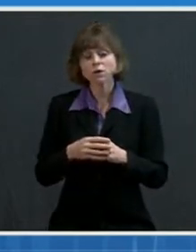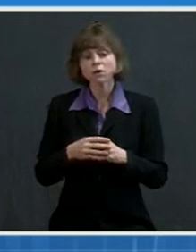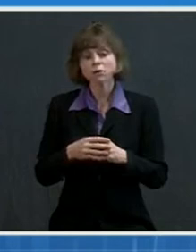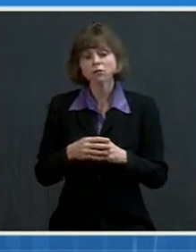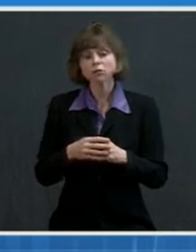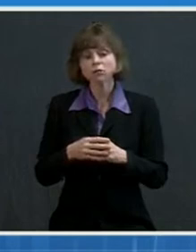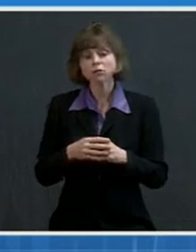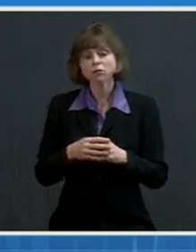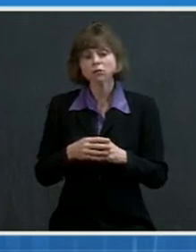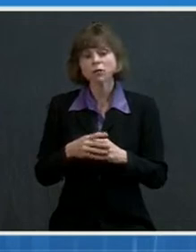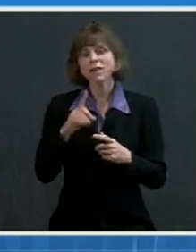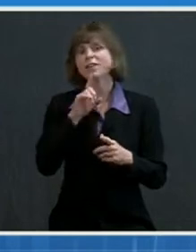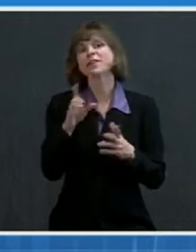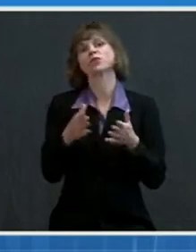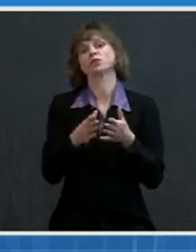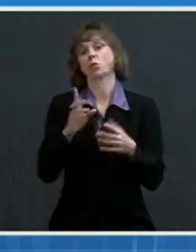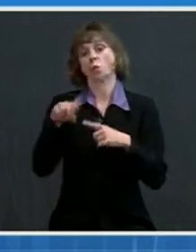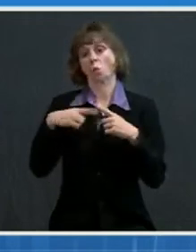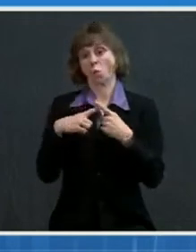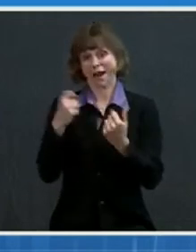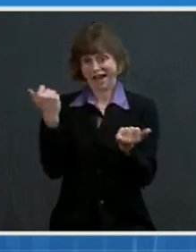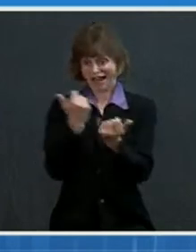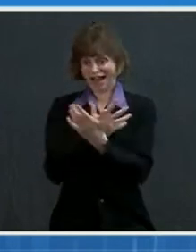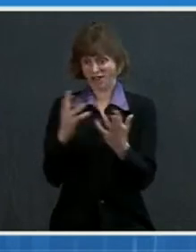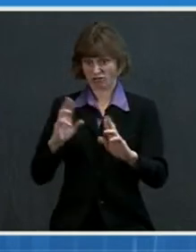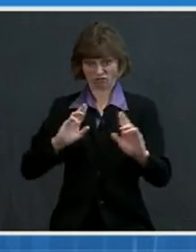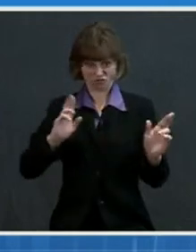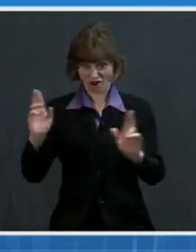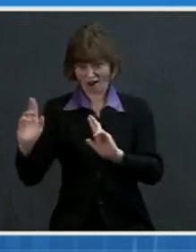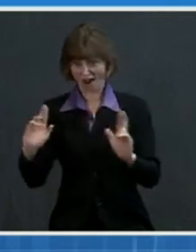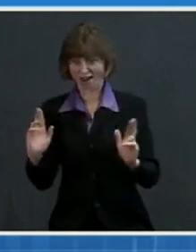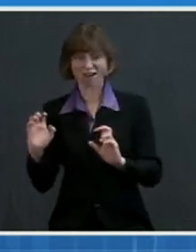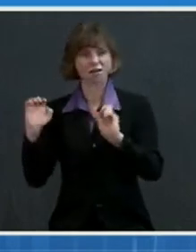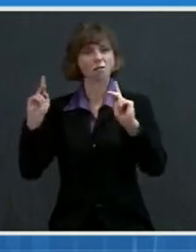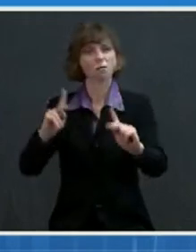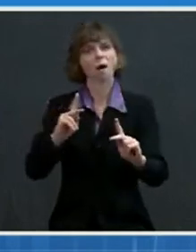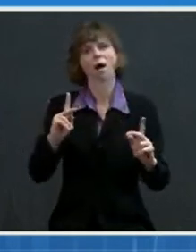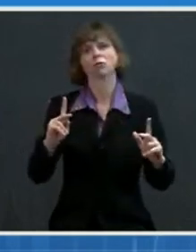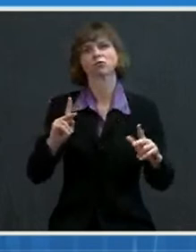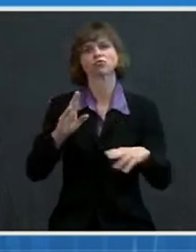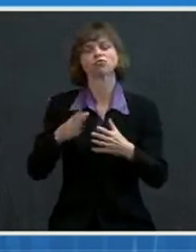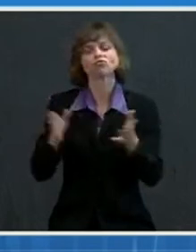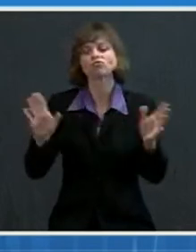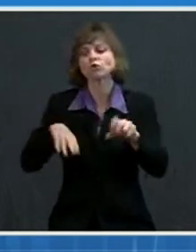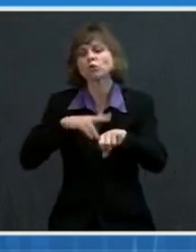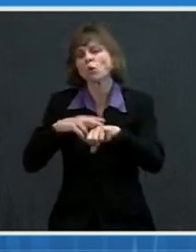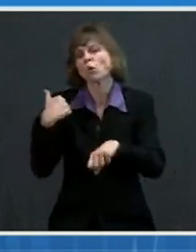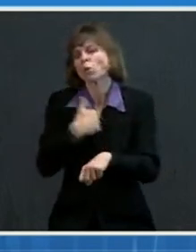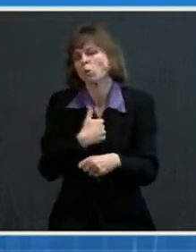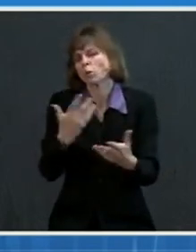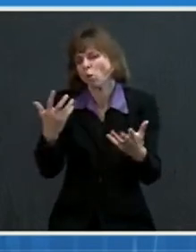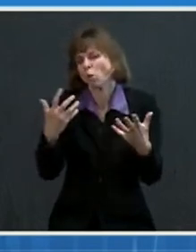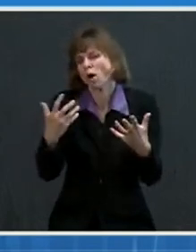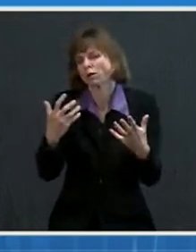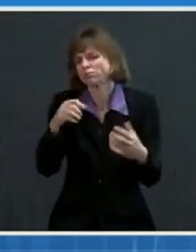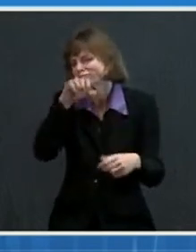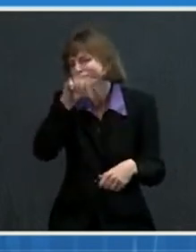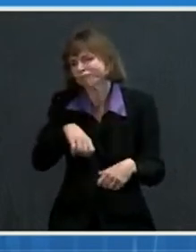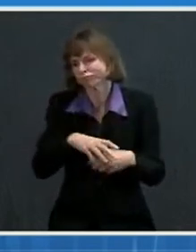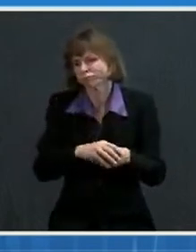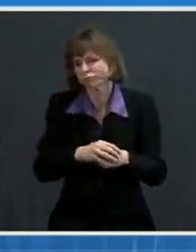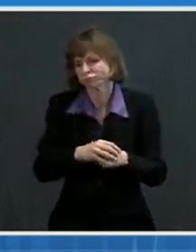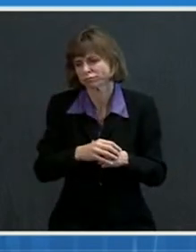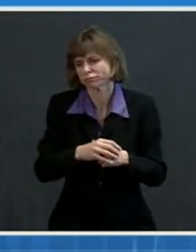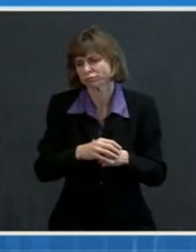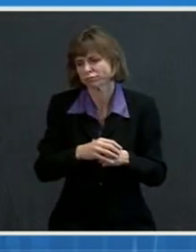benefits of resuming everyday activities and getting back to something to some of the things we love in life. It's